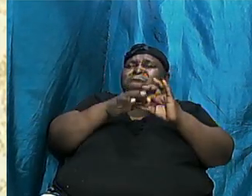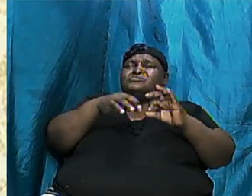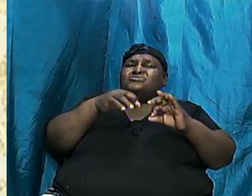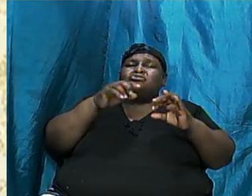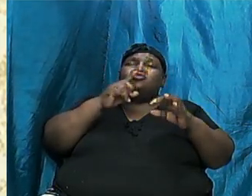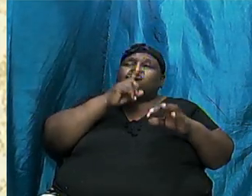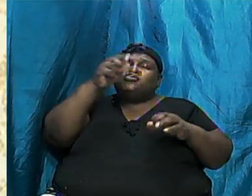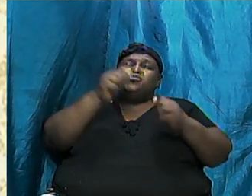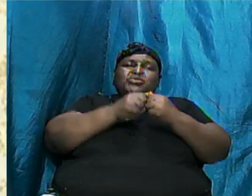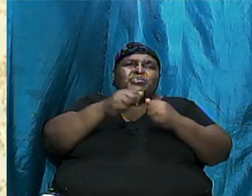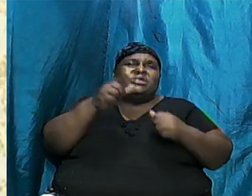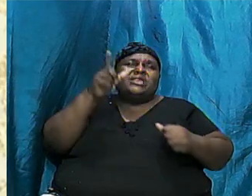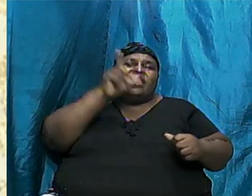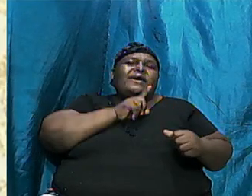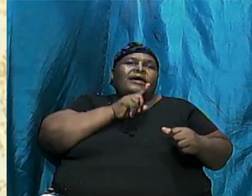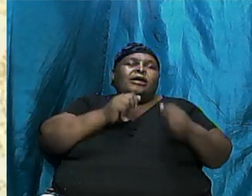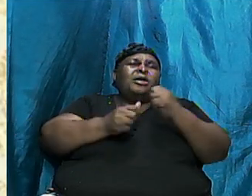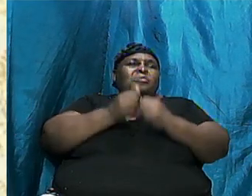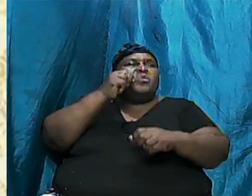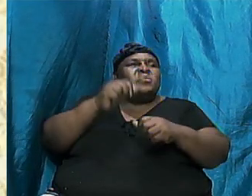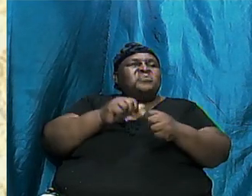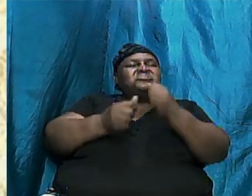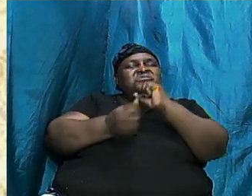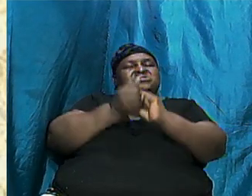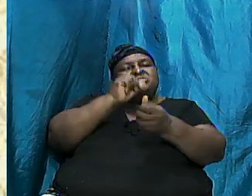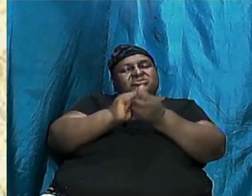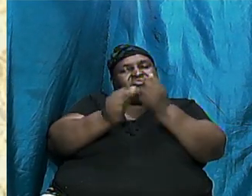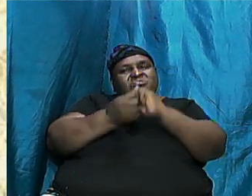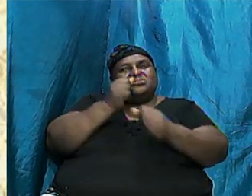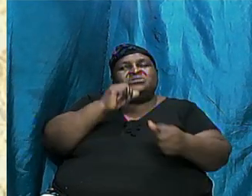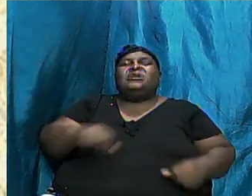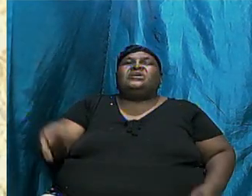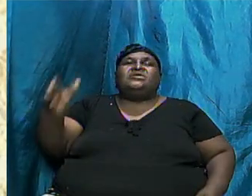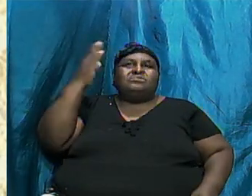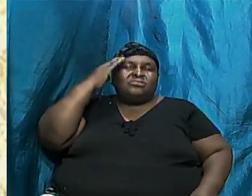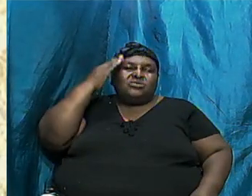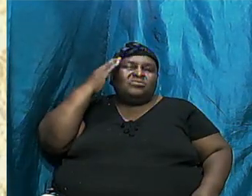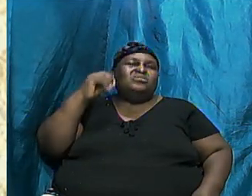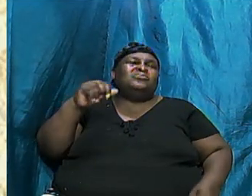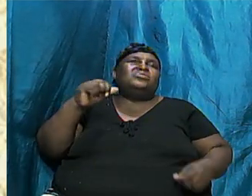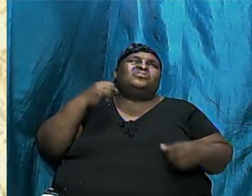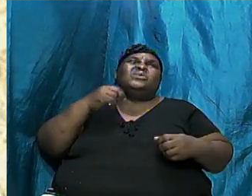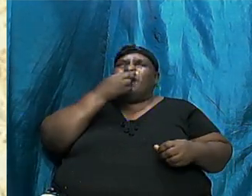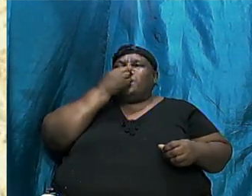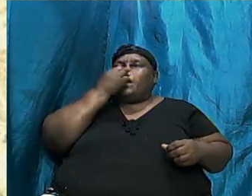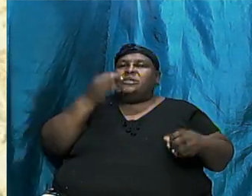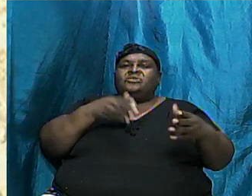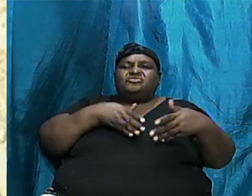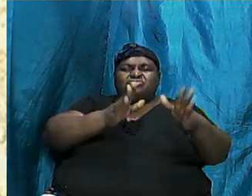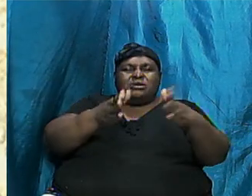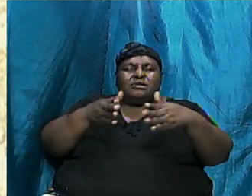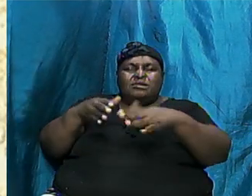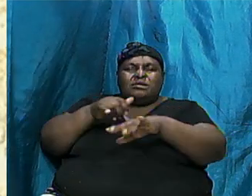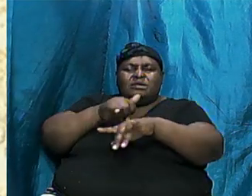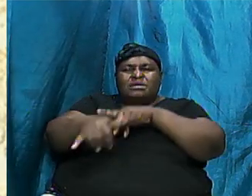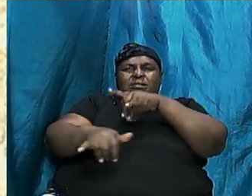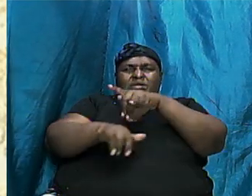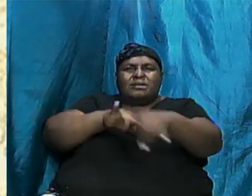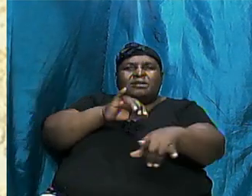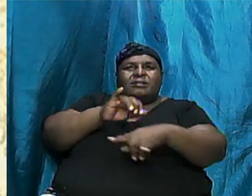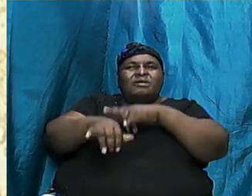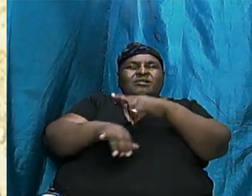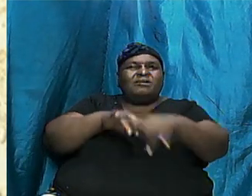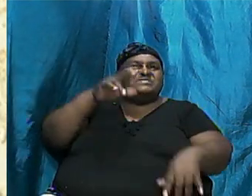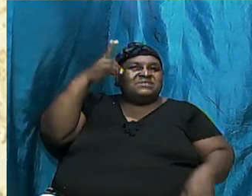most dangerous. And we need to be aware of the wiles, of the tactics, of the strategies of the enemy. And it comes